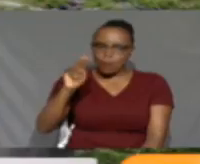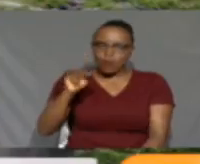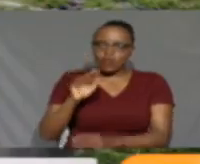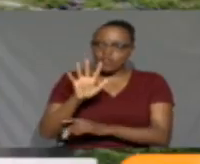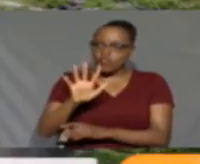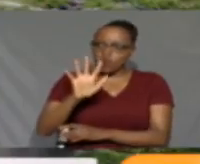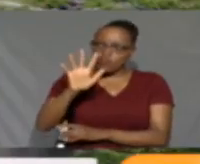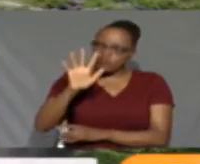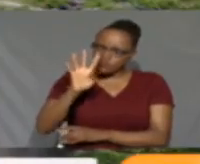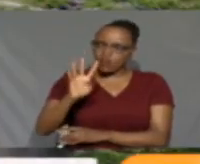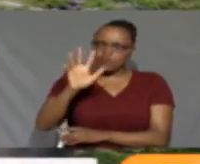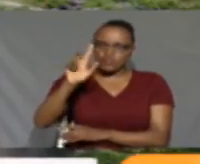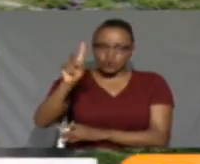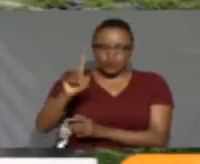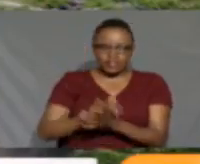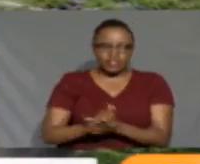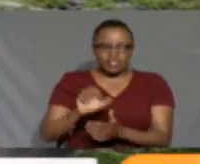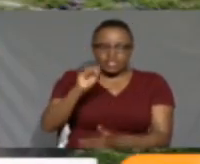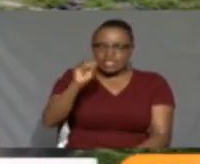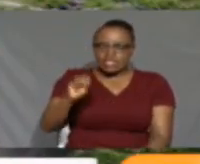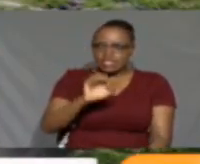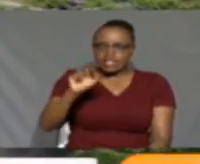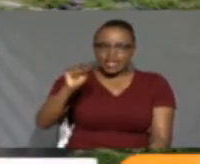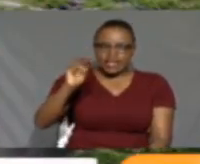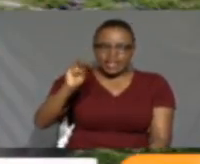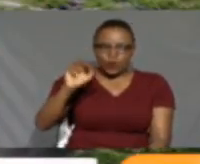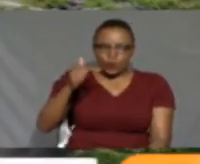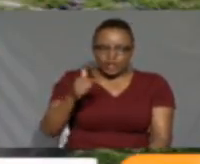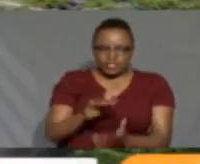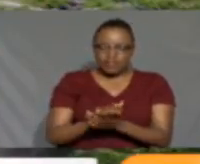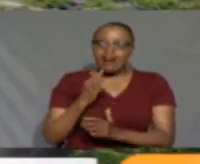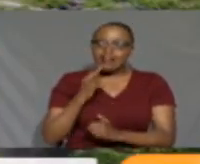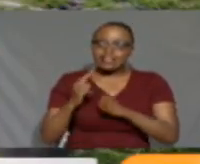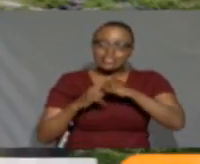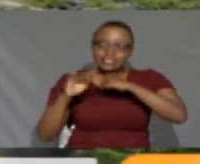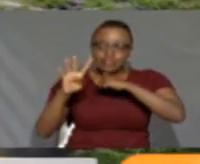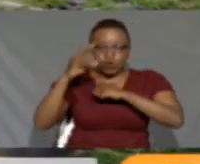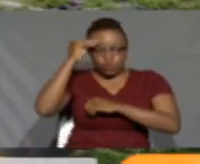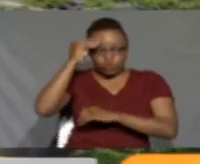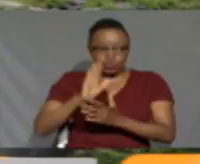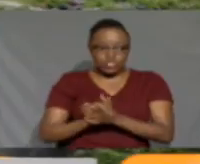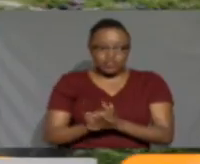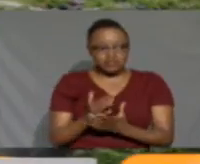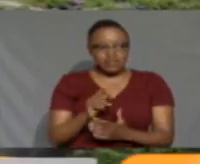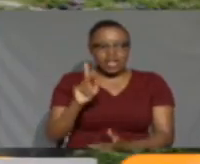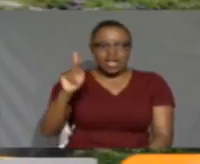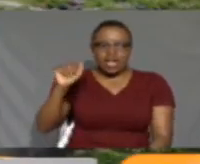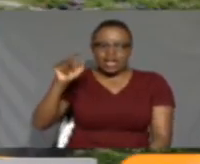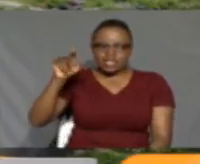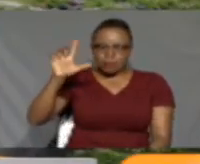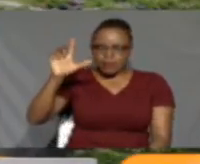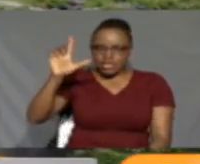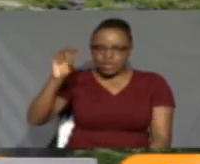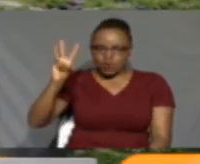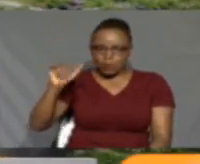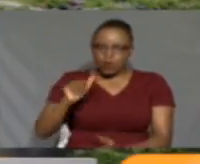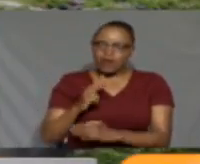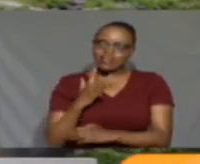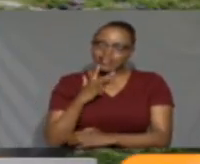pupils, Senetwet Primary with 164 pupils, Kapsilibuo Primary listing